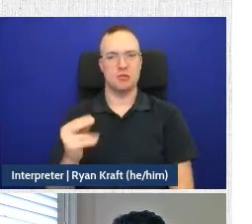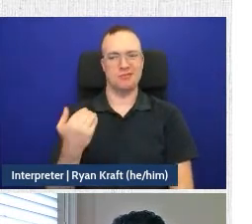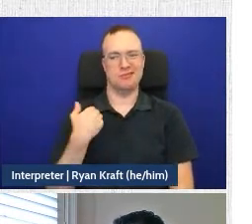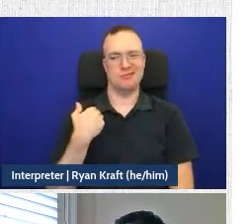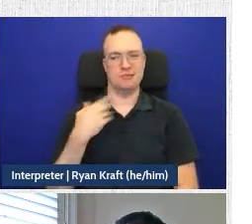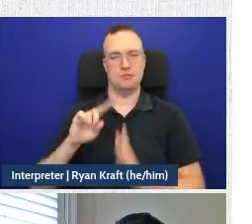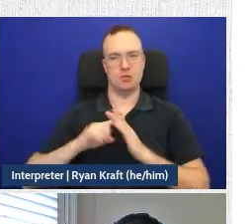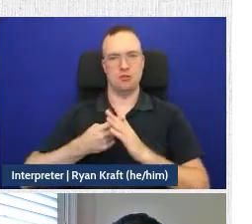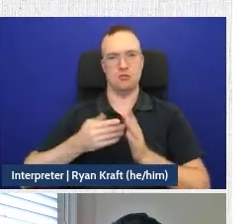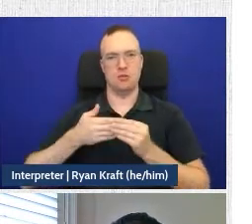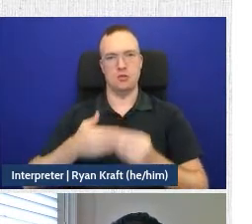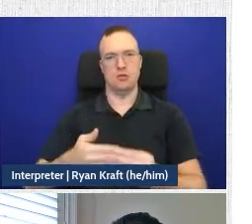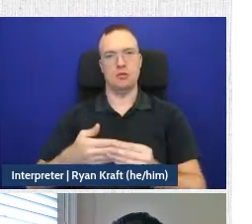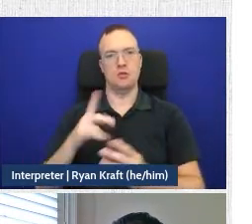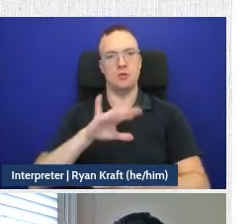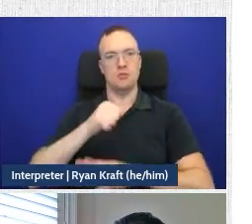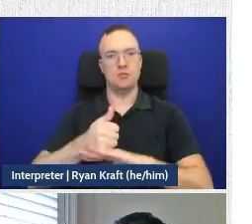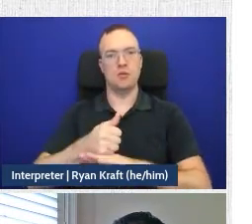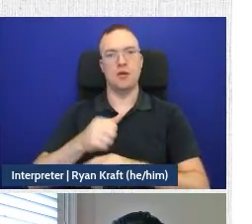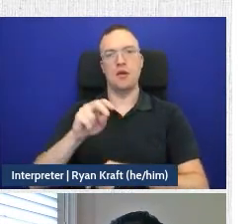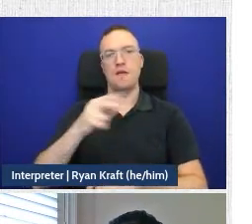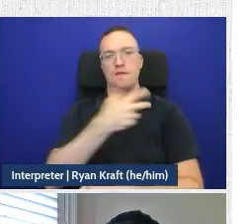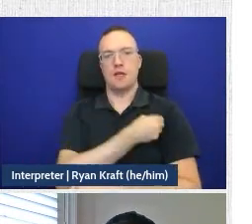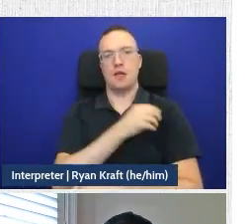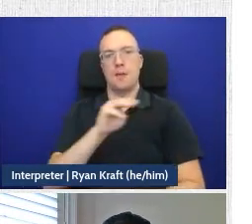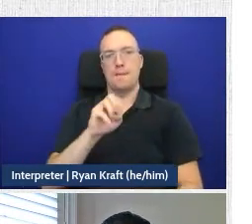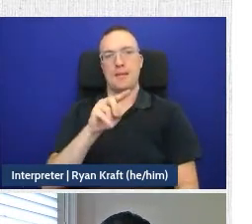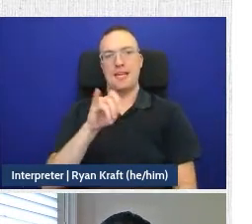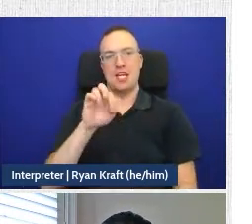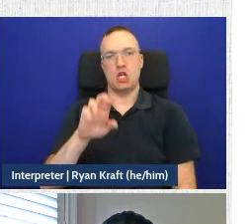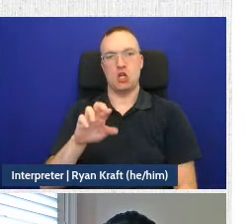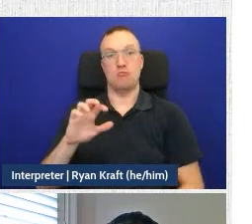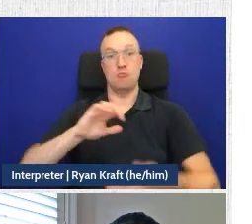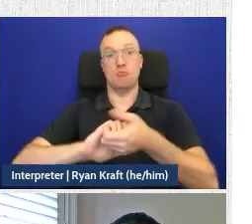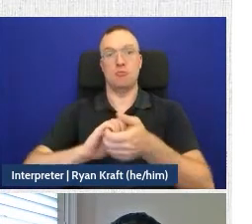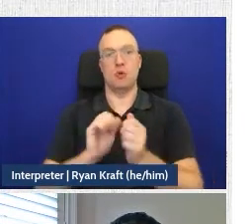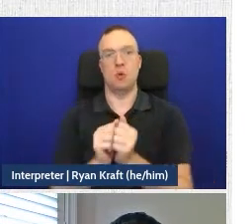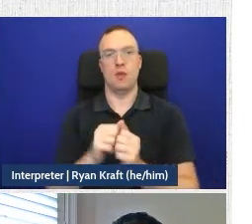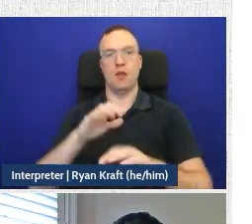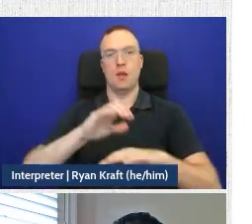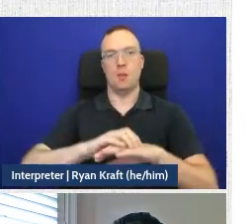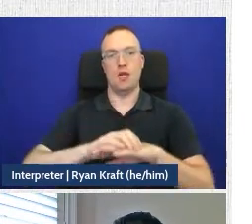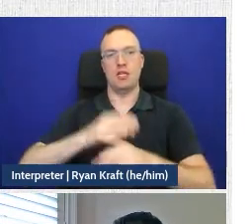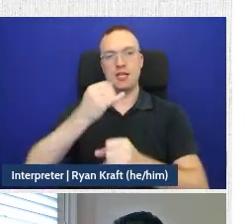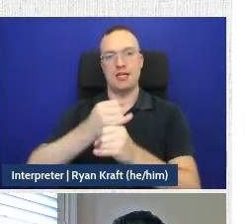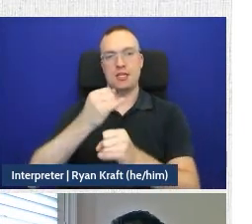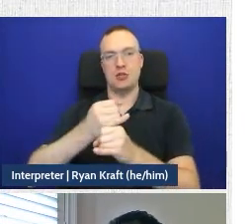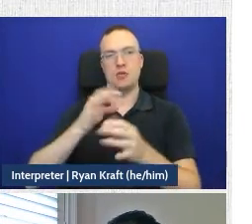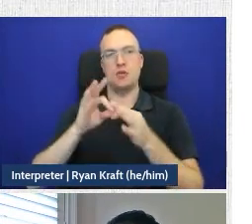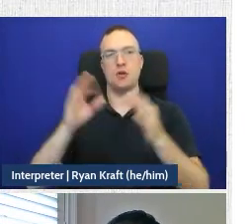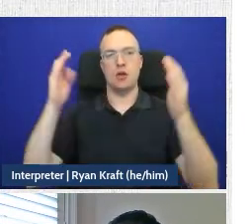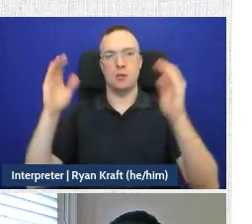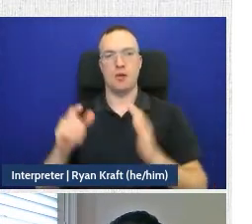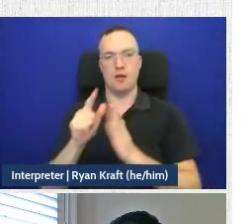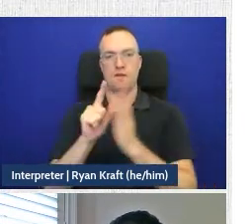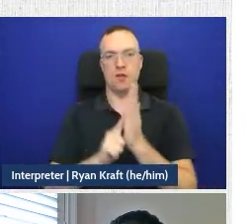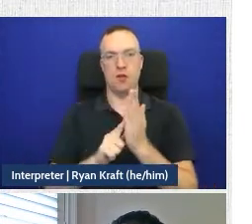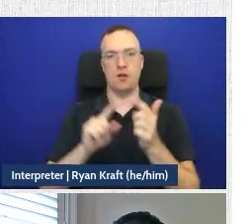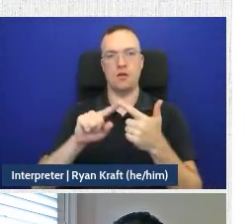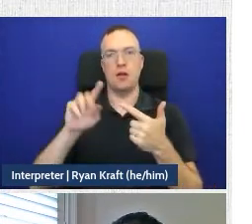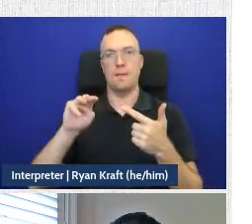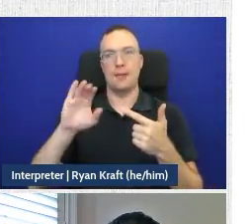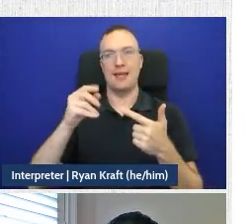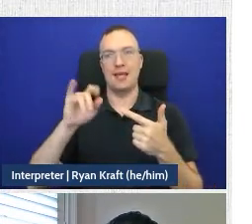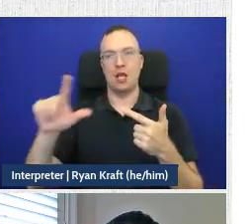year. And we have created the vaccine mediator and collaboration with the British Institute of Comparative Law, McGill University,